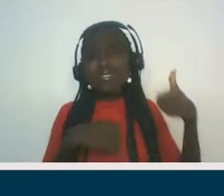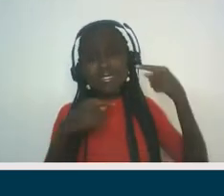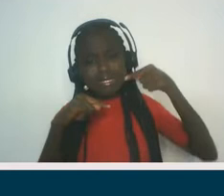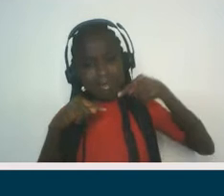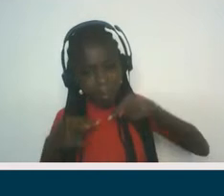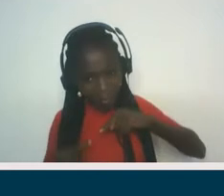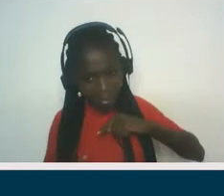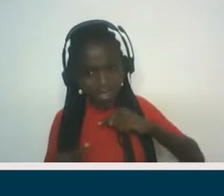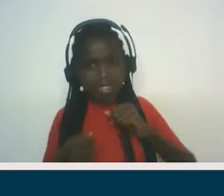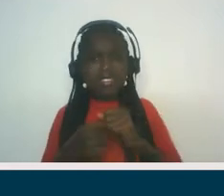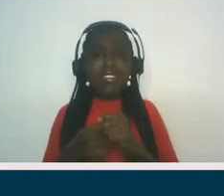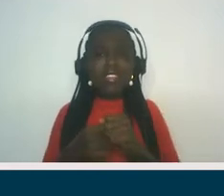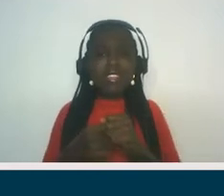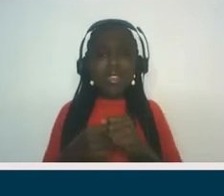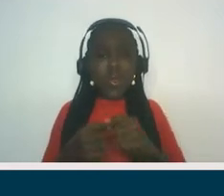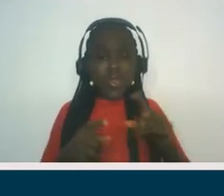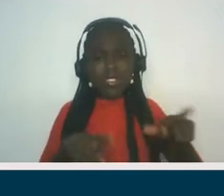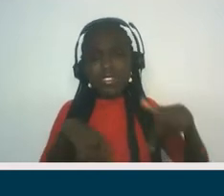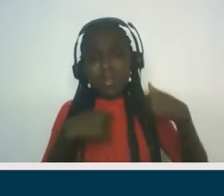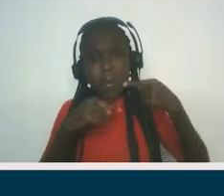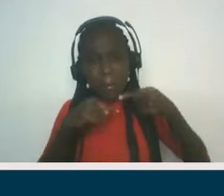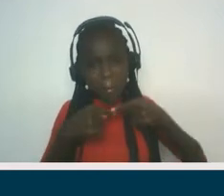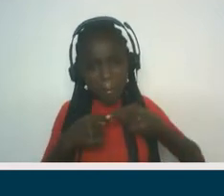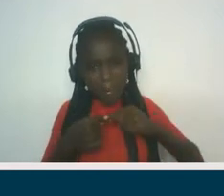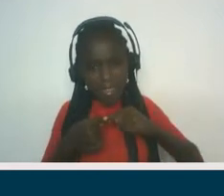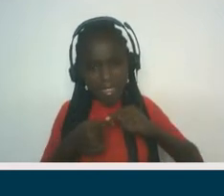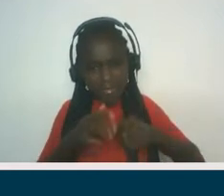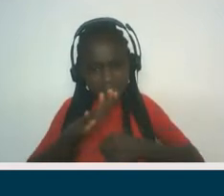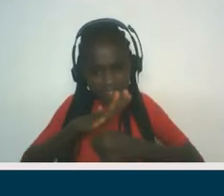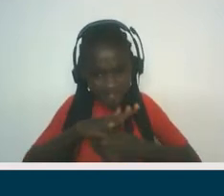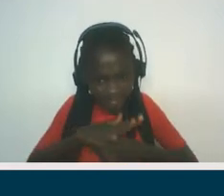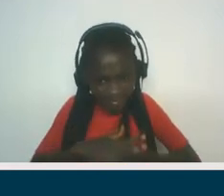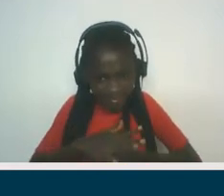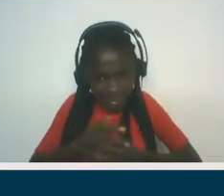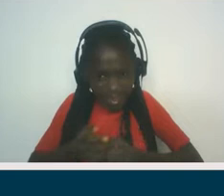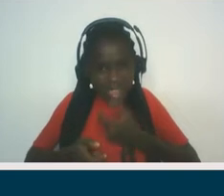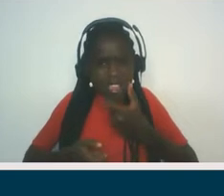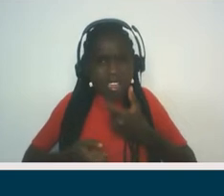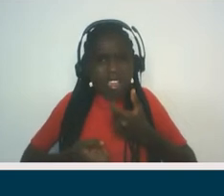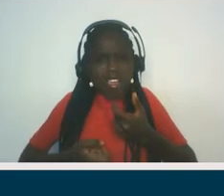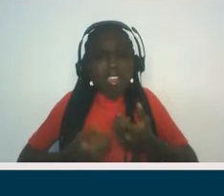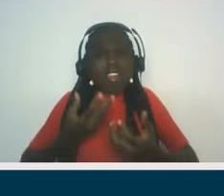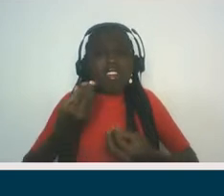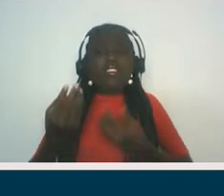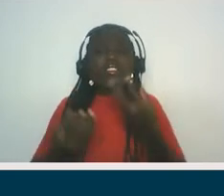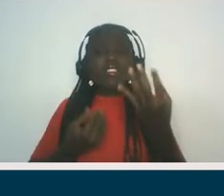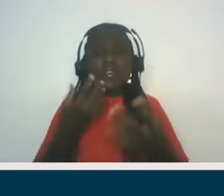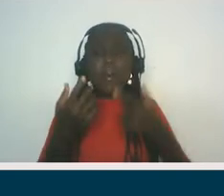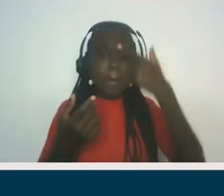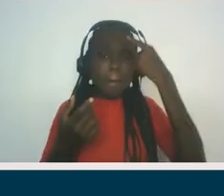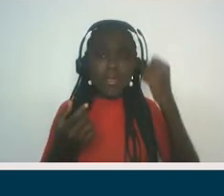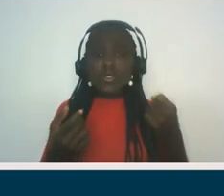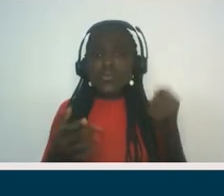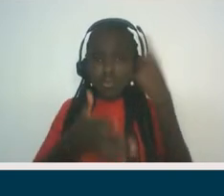microaggressions and re-triggering because they're entering a zone in which what is demanded of them is not even their own. Yeah.